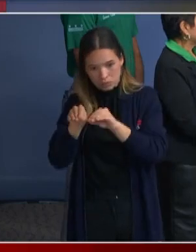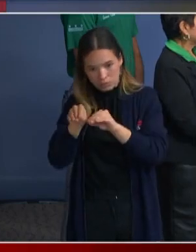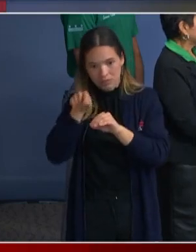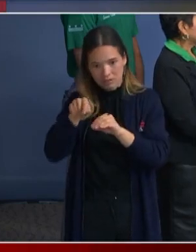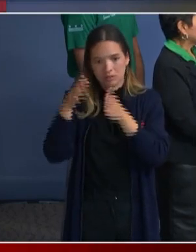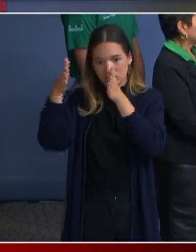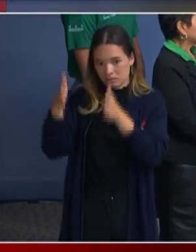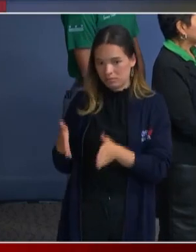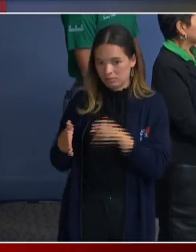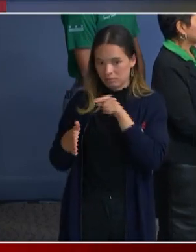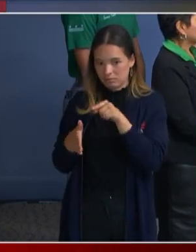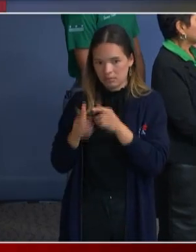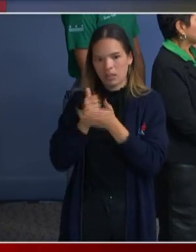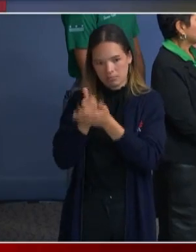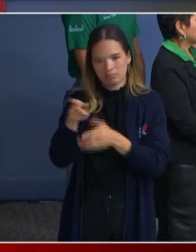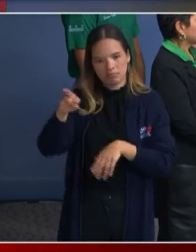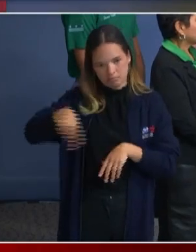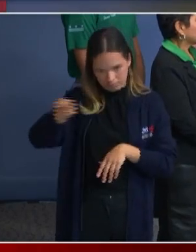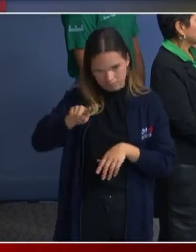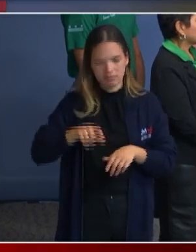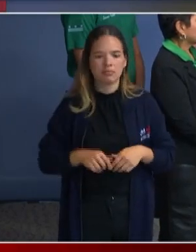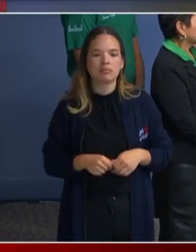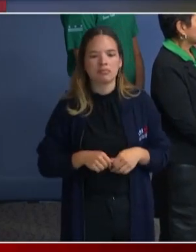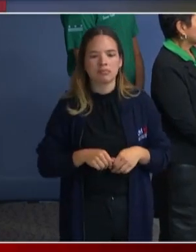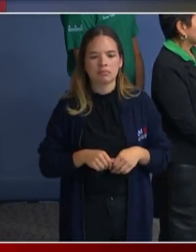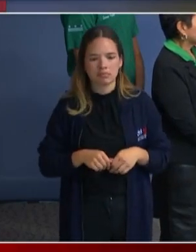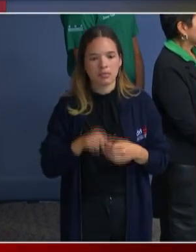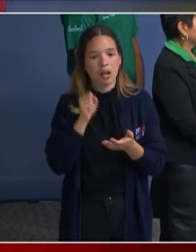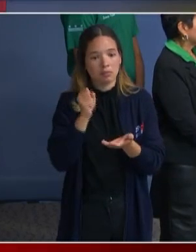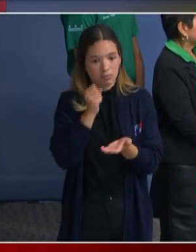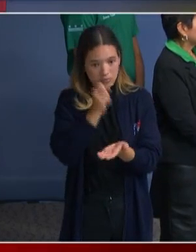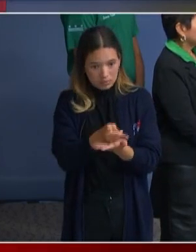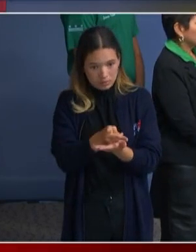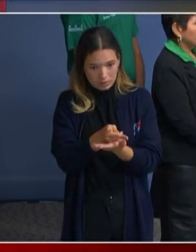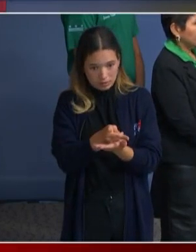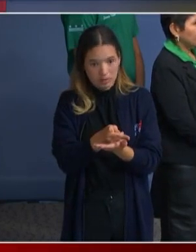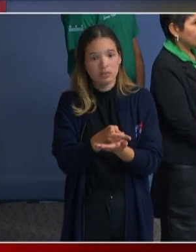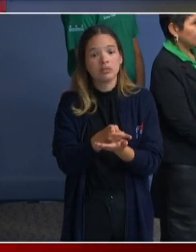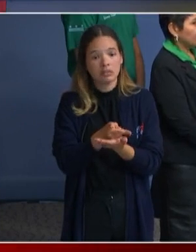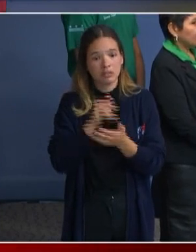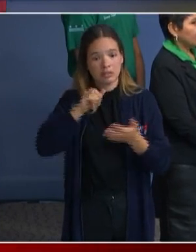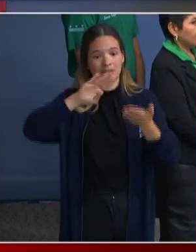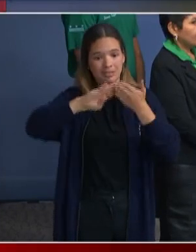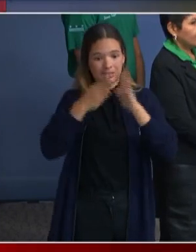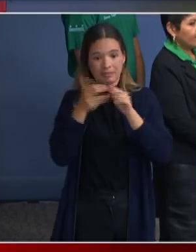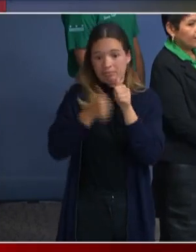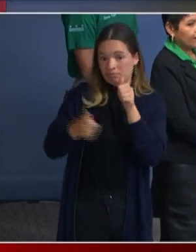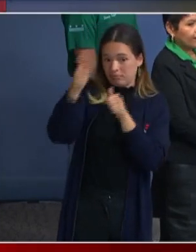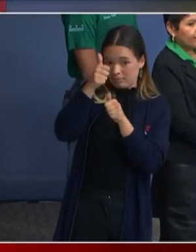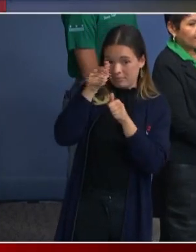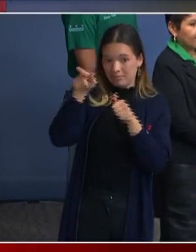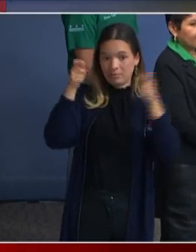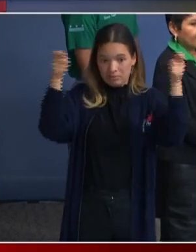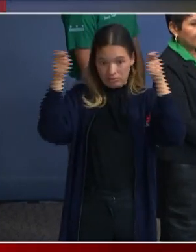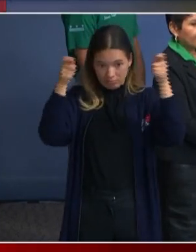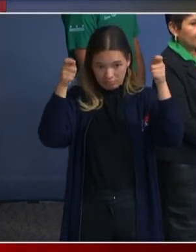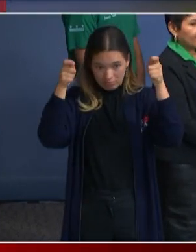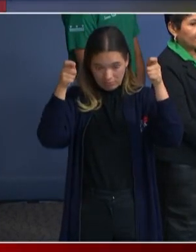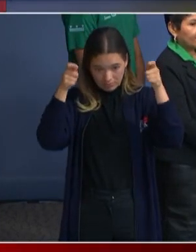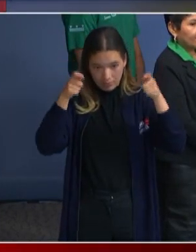border states. Authorize the city administrator and the chief financial officer to set aside and spend funds